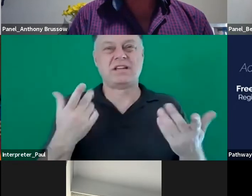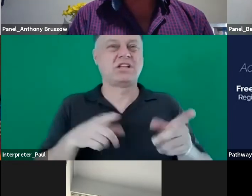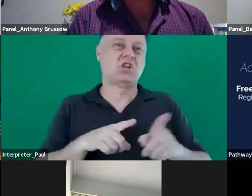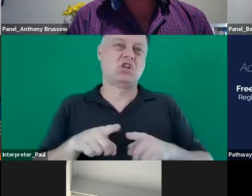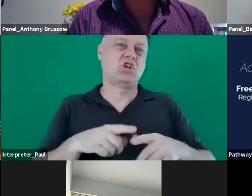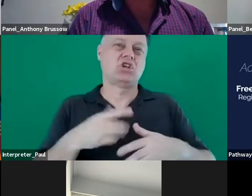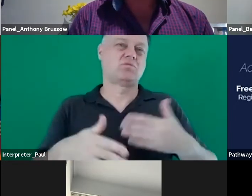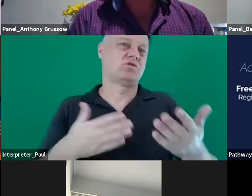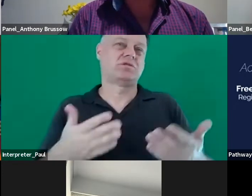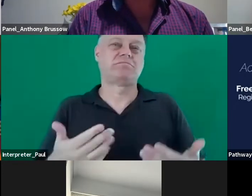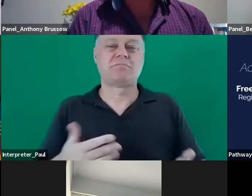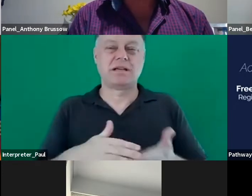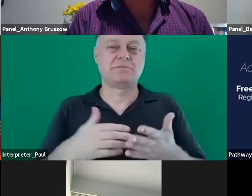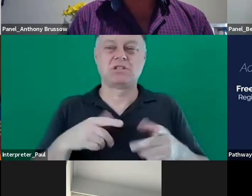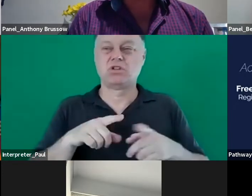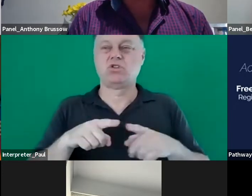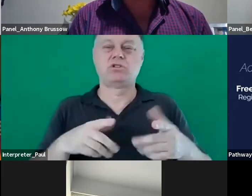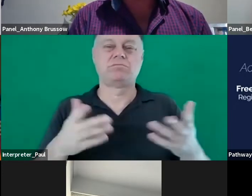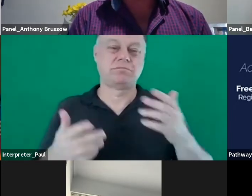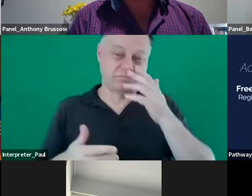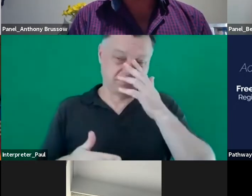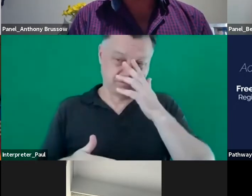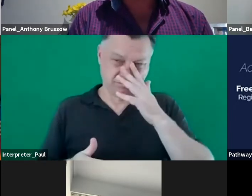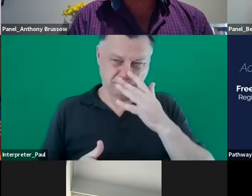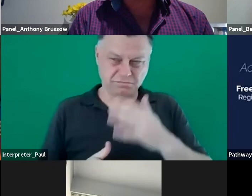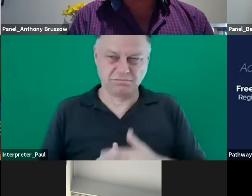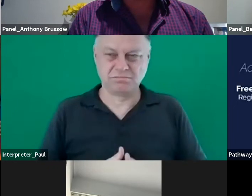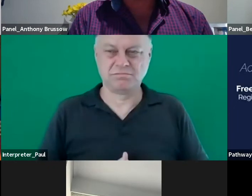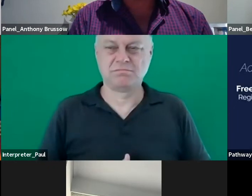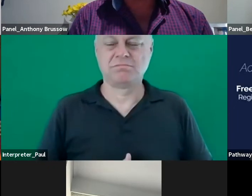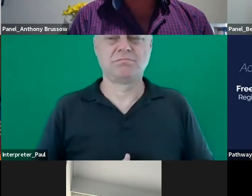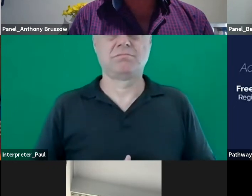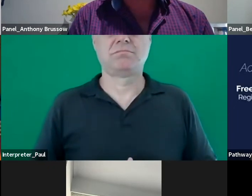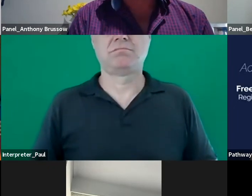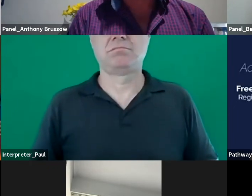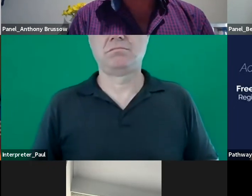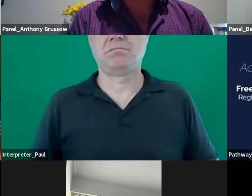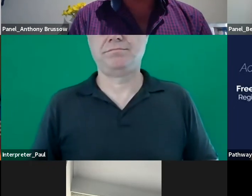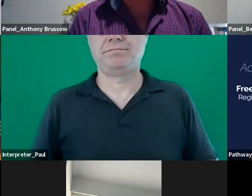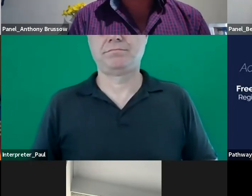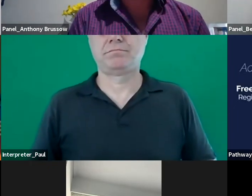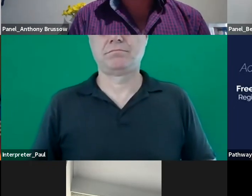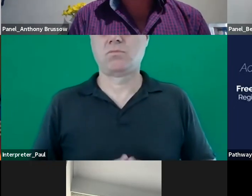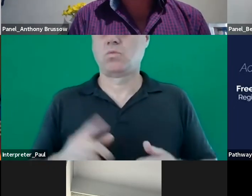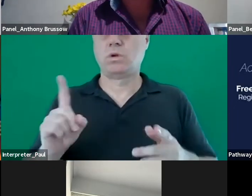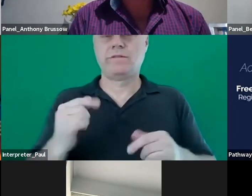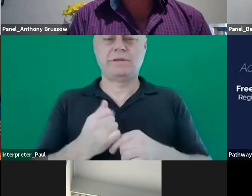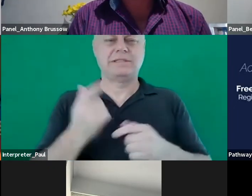that uh we can read and uh that we can access easier